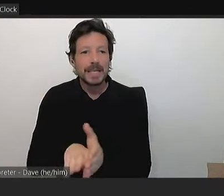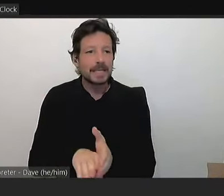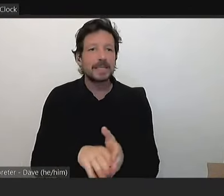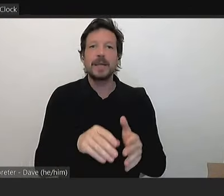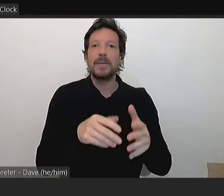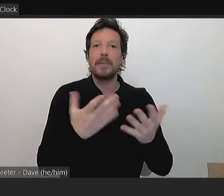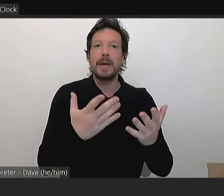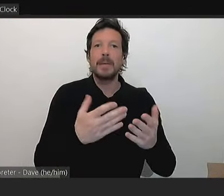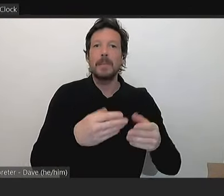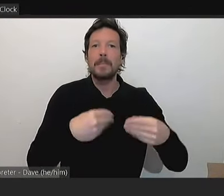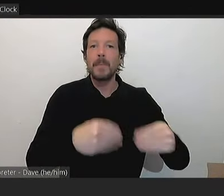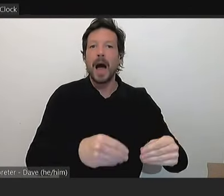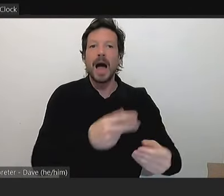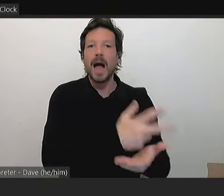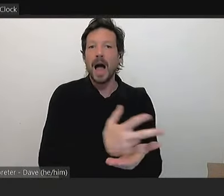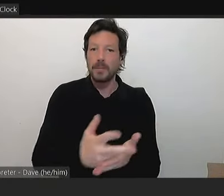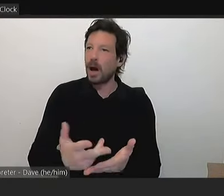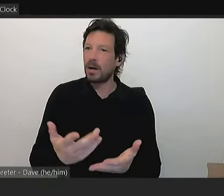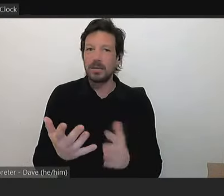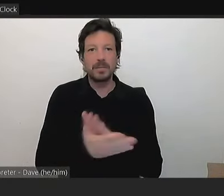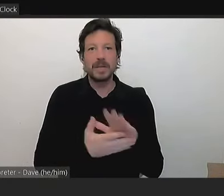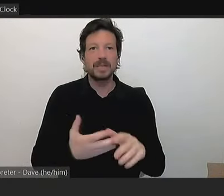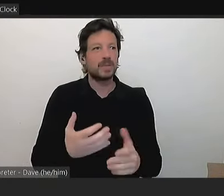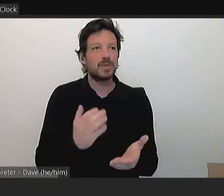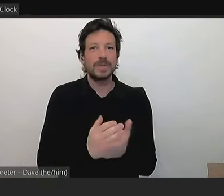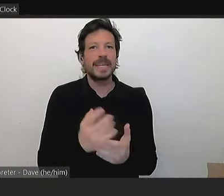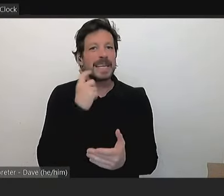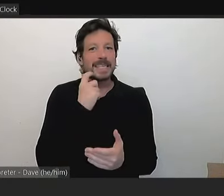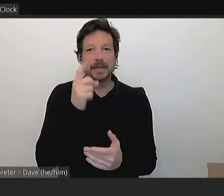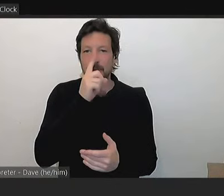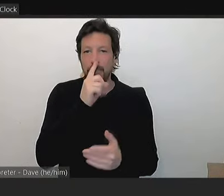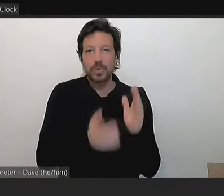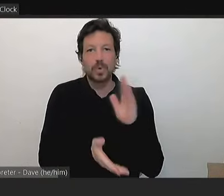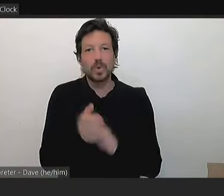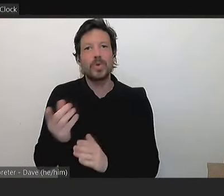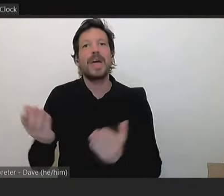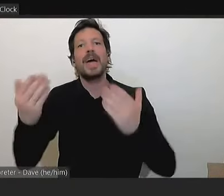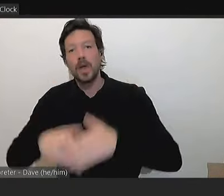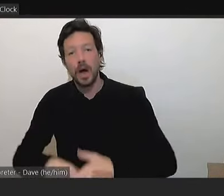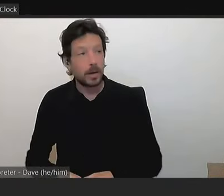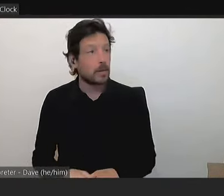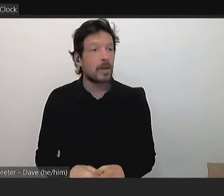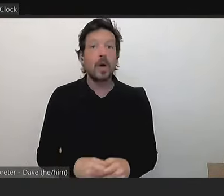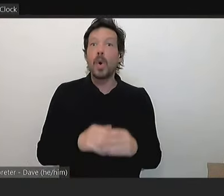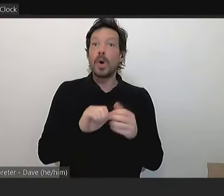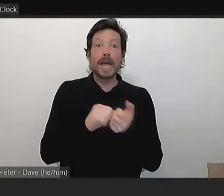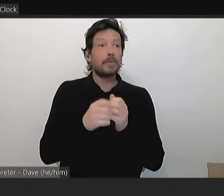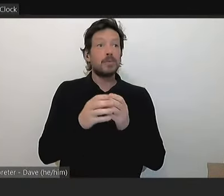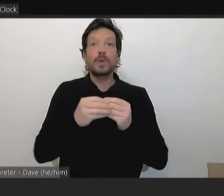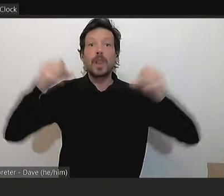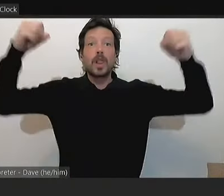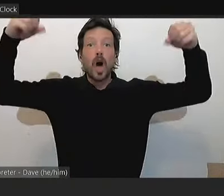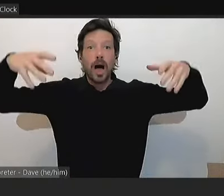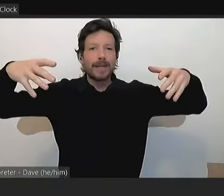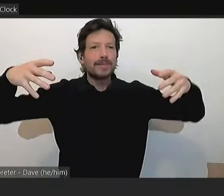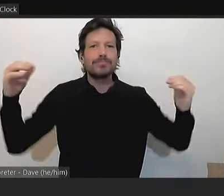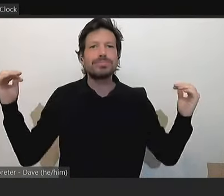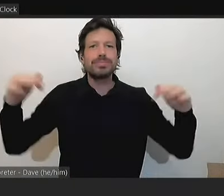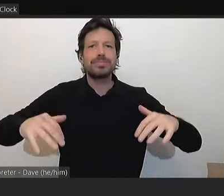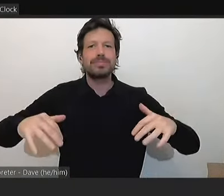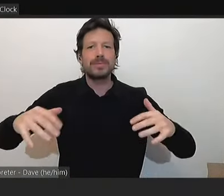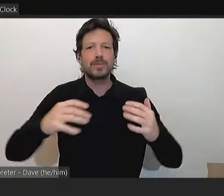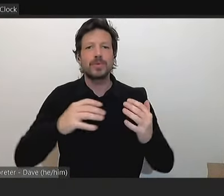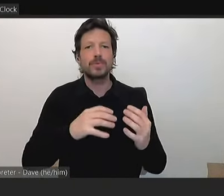makes it easy for people to attend a night match. We know that hosting games under lights swell crowds. We also know that the lighting provision